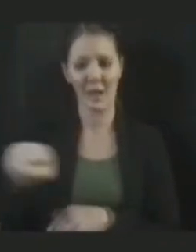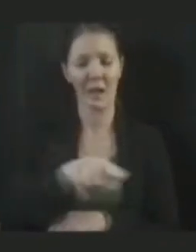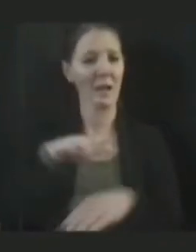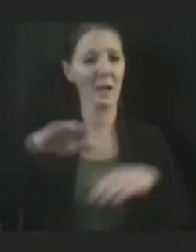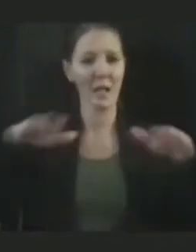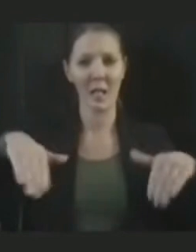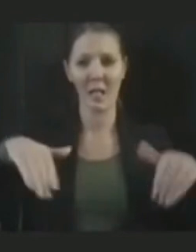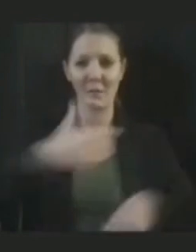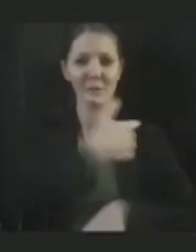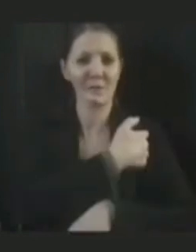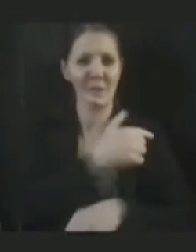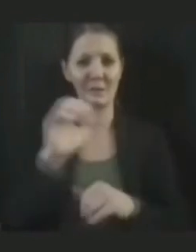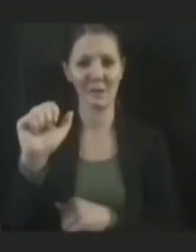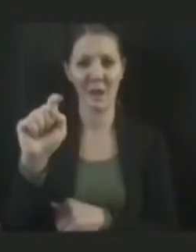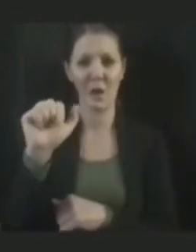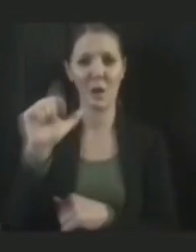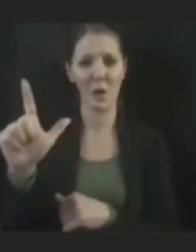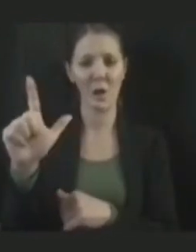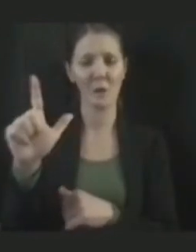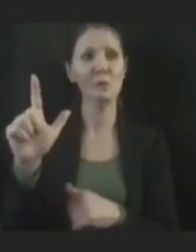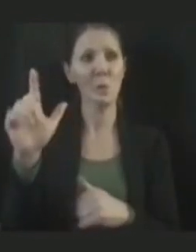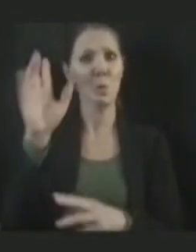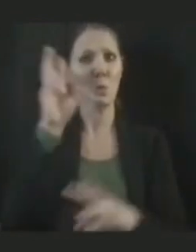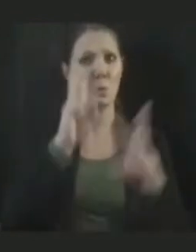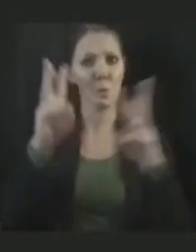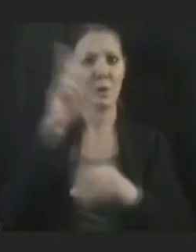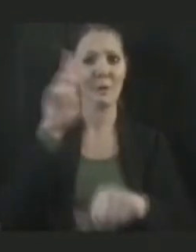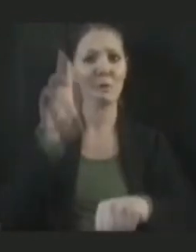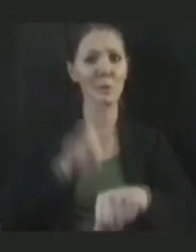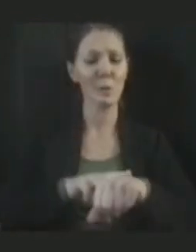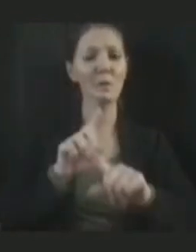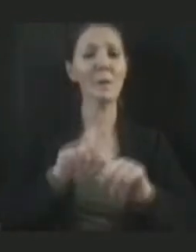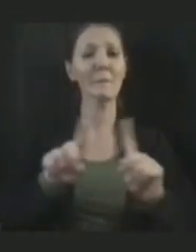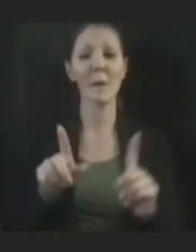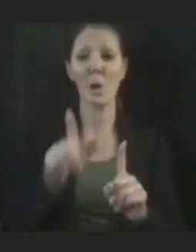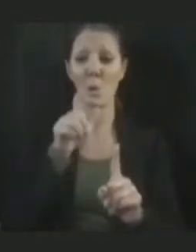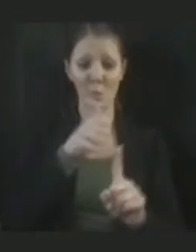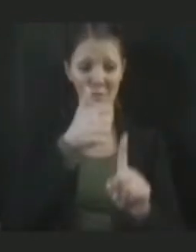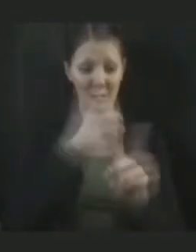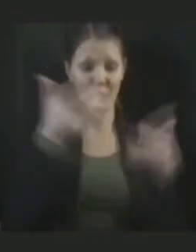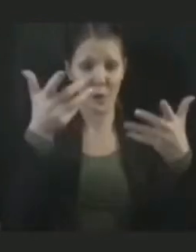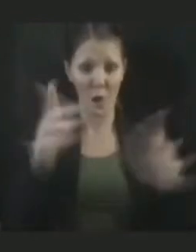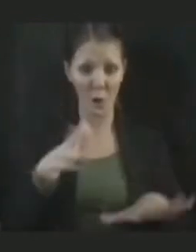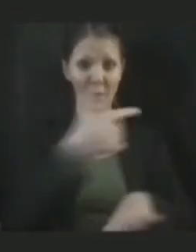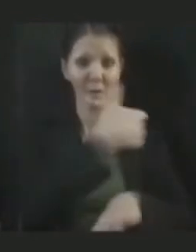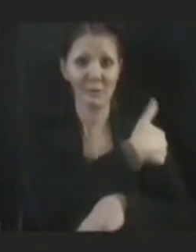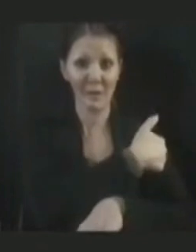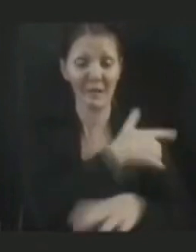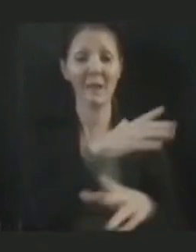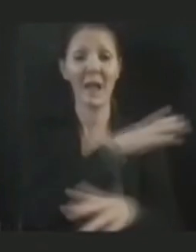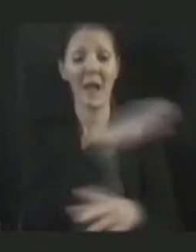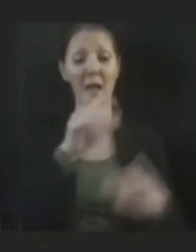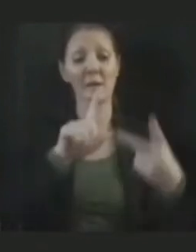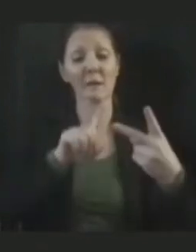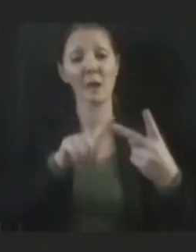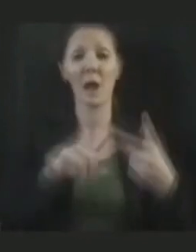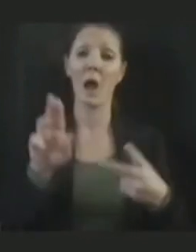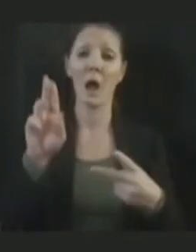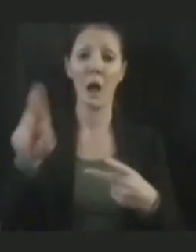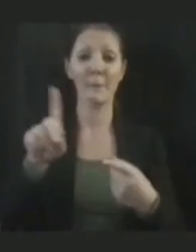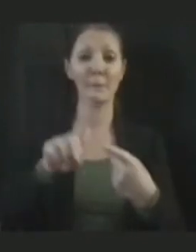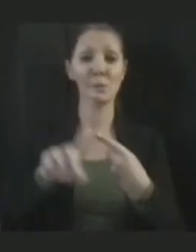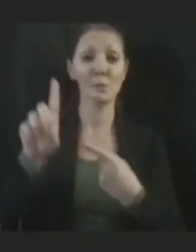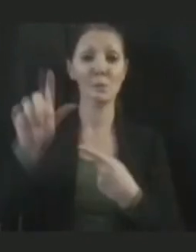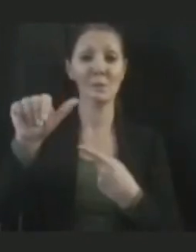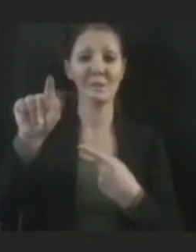concern. But I think for people who've been vaccinated and particularly those who are now up to date, as CDC is calling it in their vaccine series,